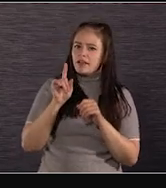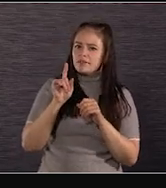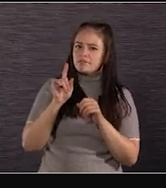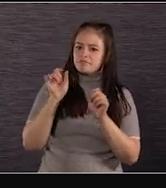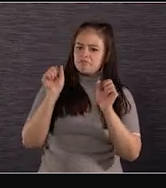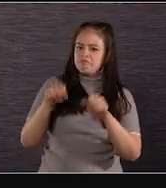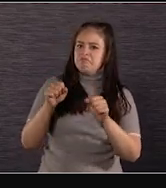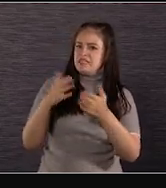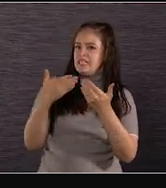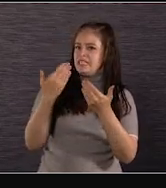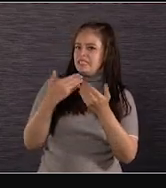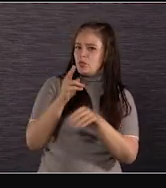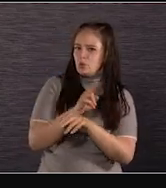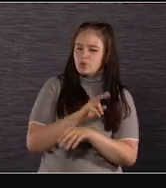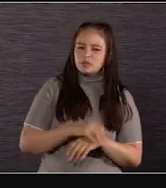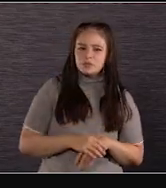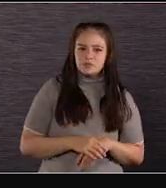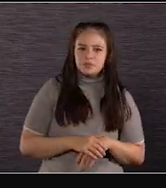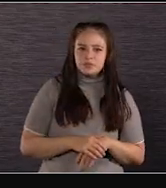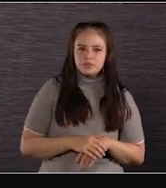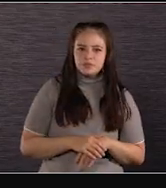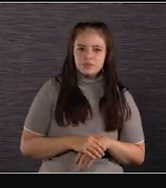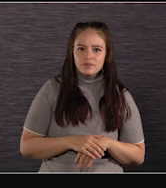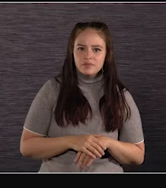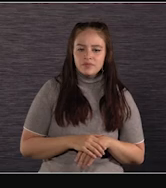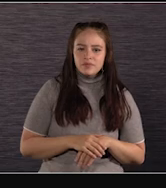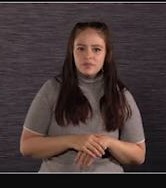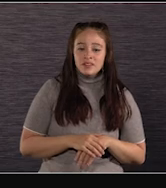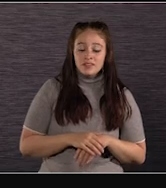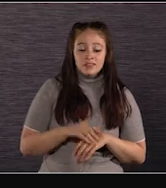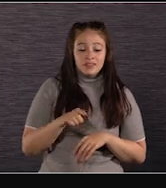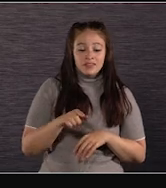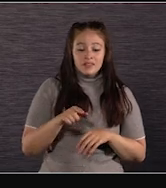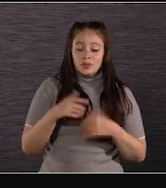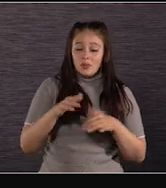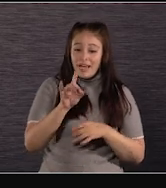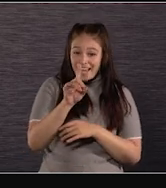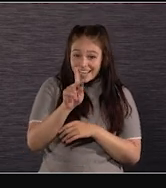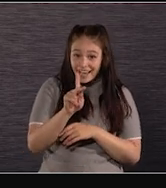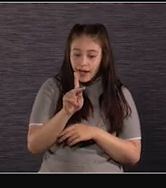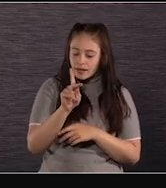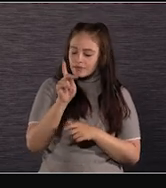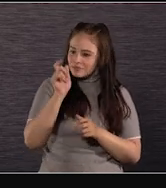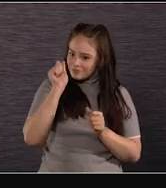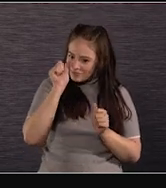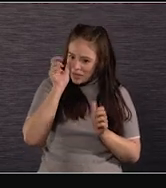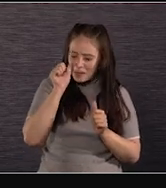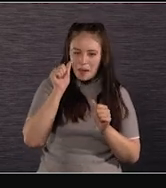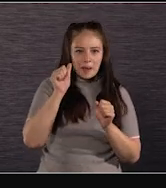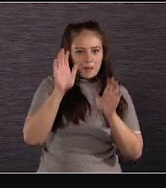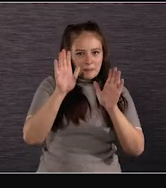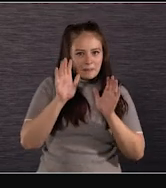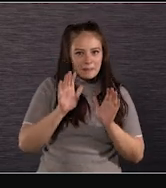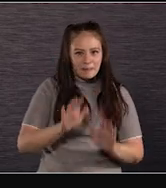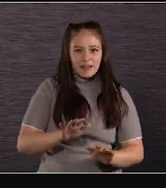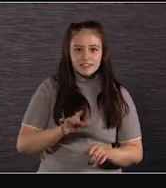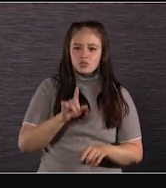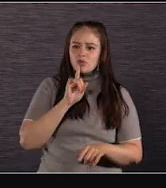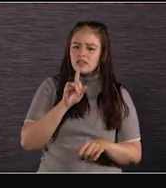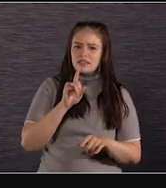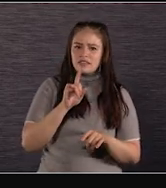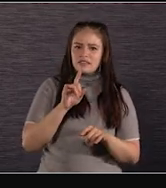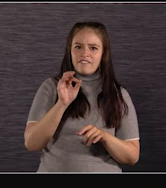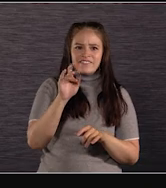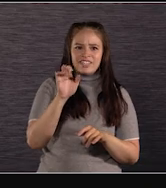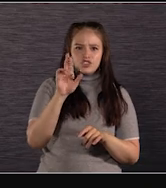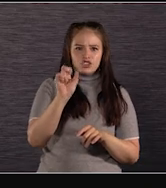as confusing as the older, earlier models. And it's been amazing at 8K. And it's got some really simple features